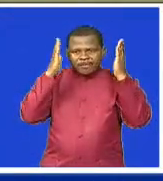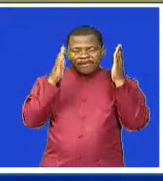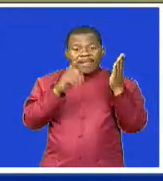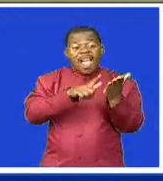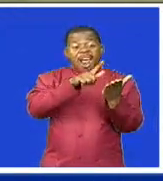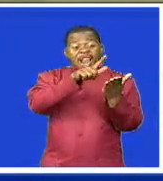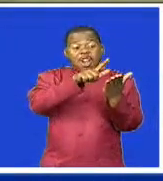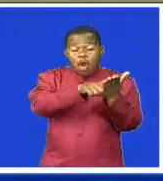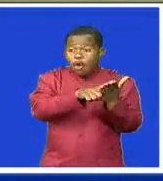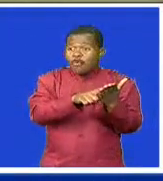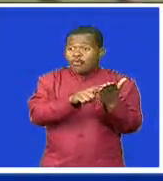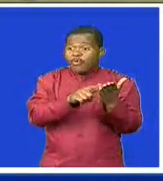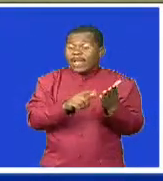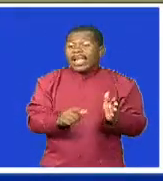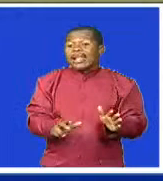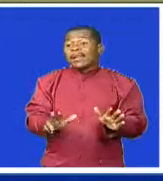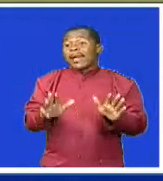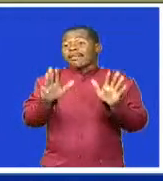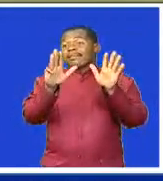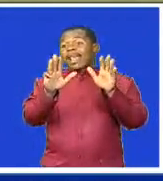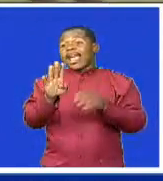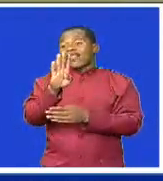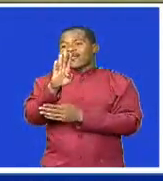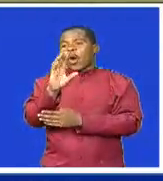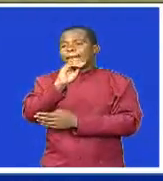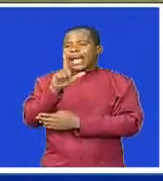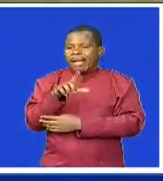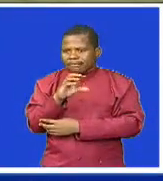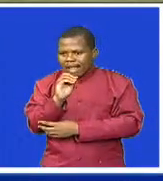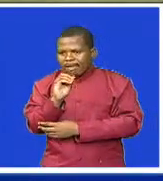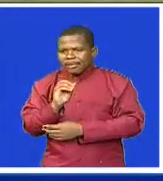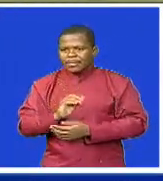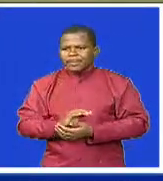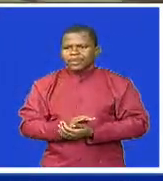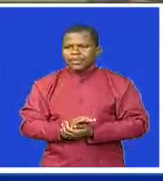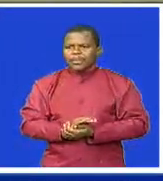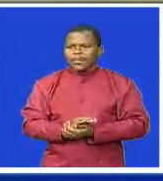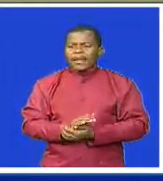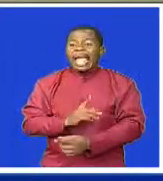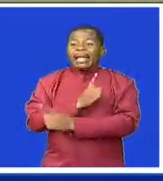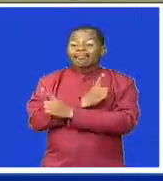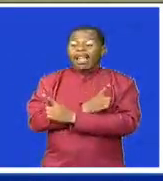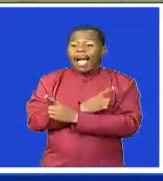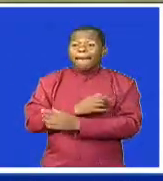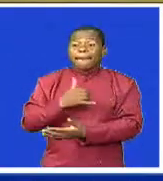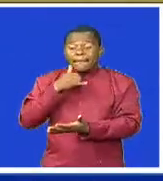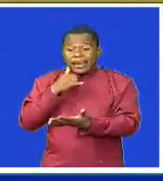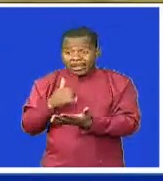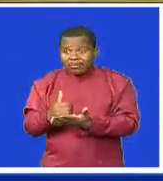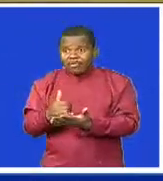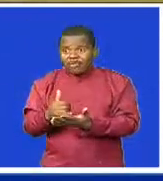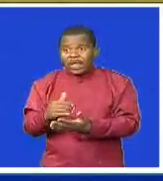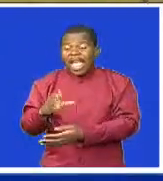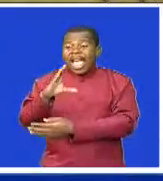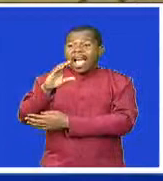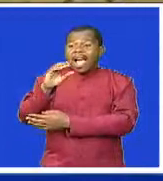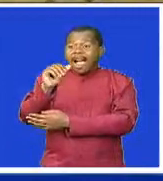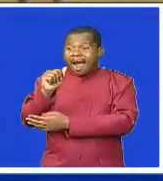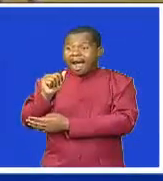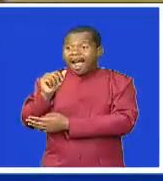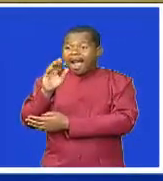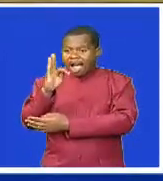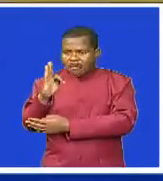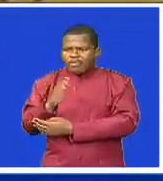Club licensing is a program initiated by CAF of ensuring that clubs in different nations do follow development programs